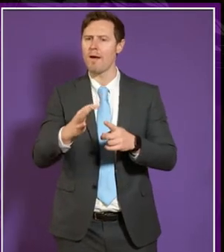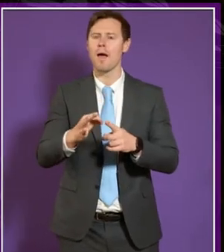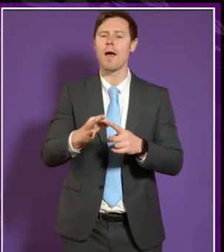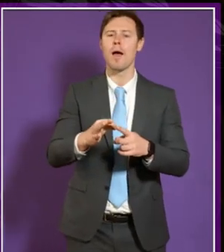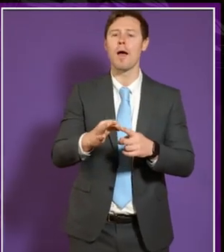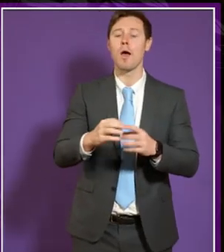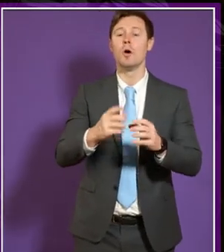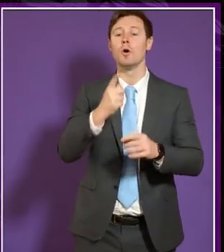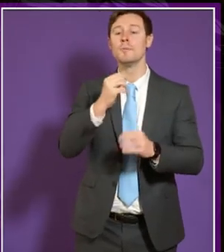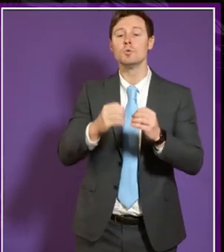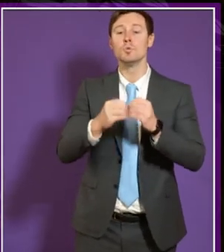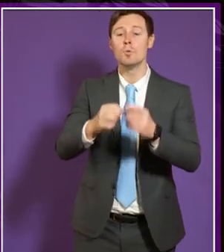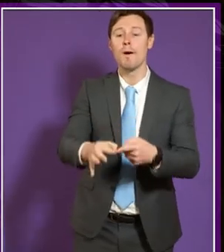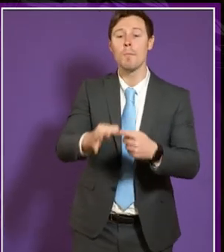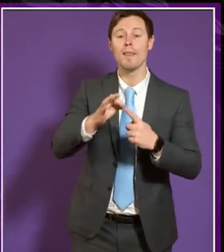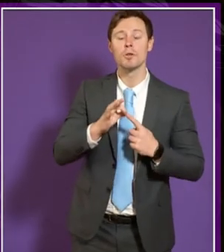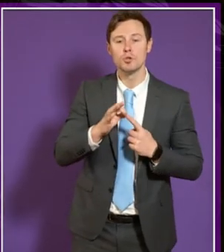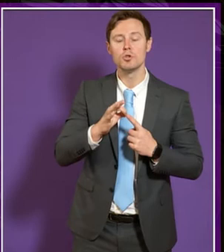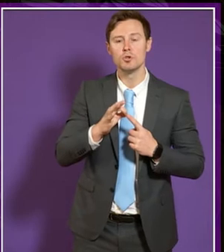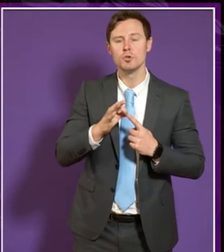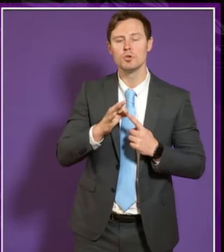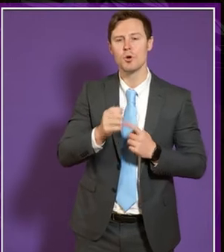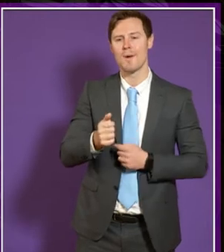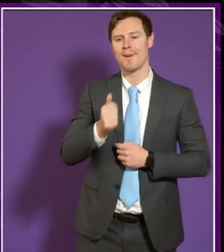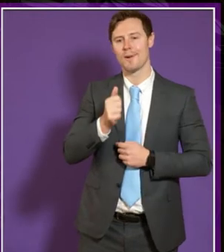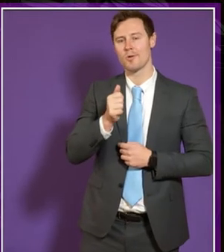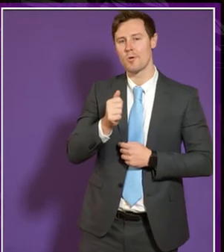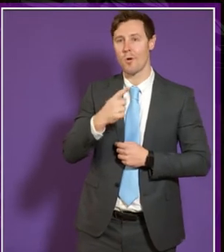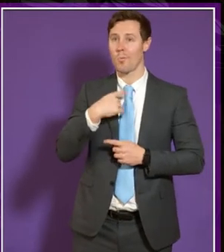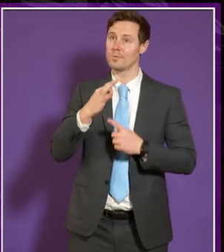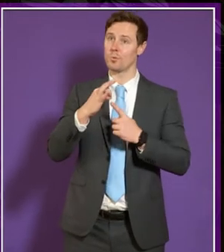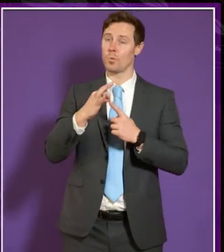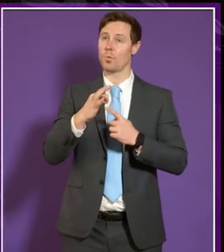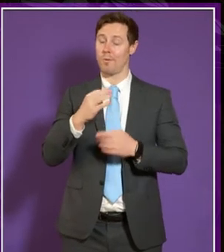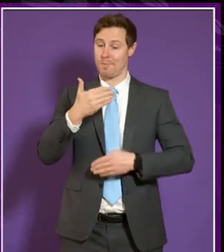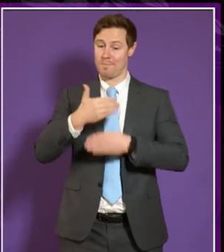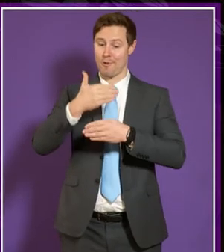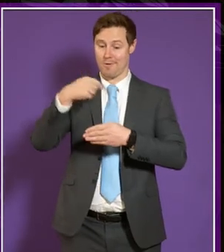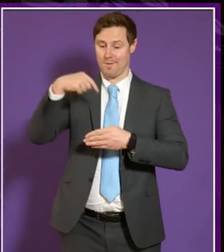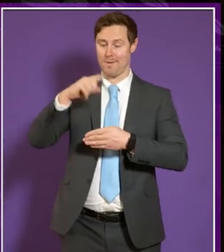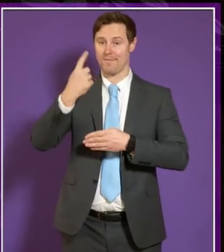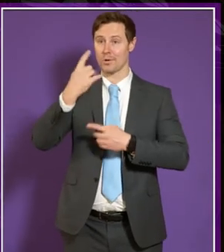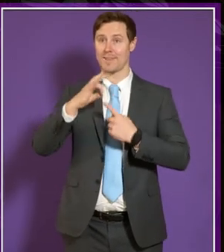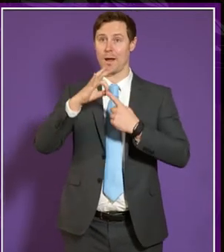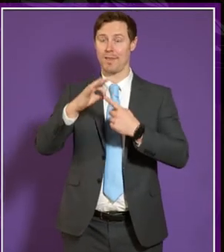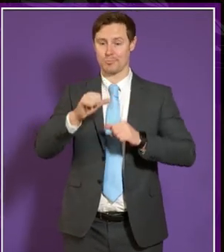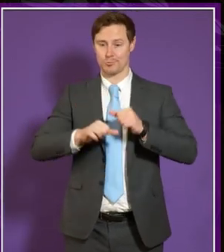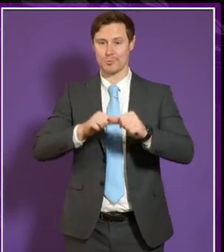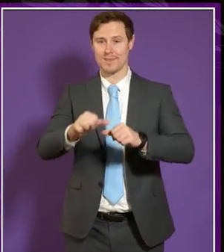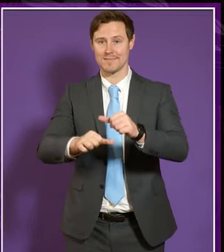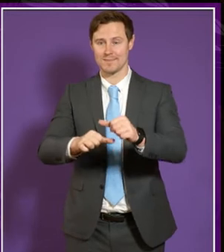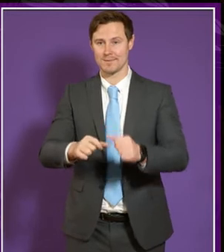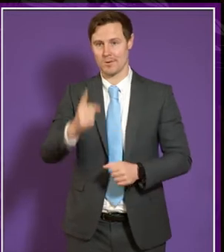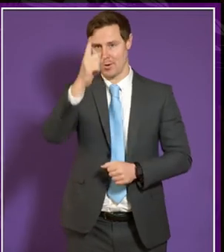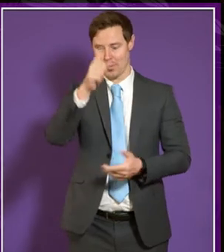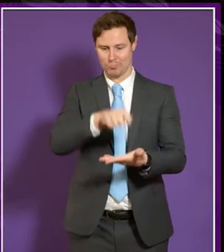that quite often the first barrier to access to higher university education is the application process because it's in it's in one